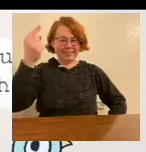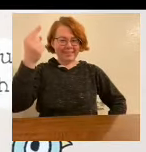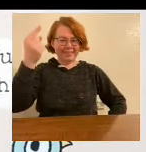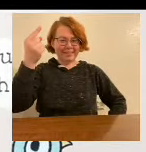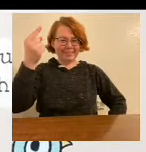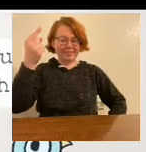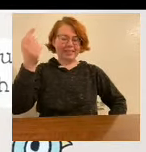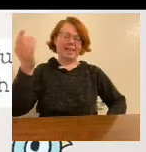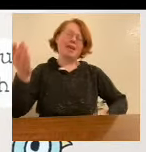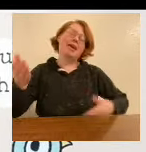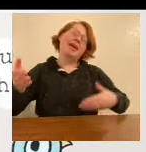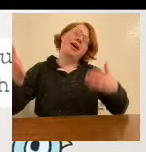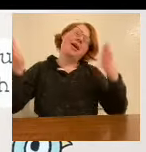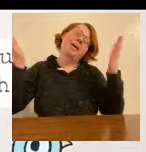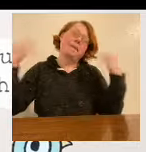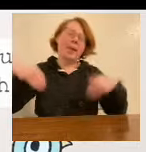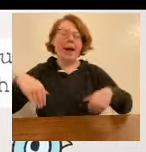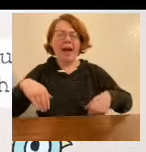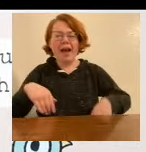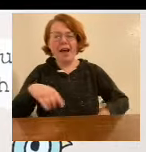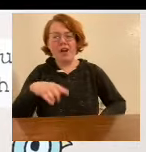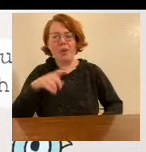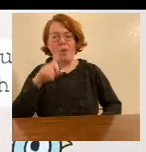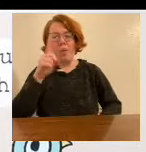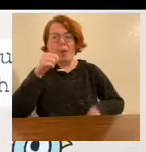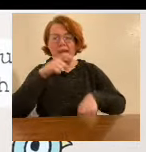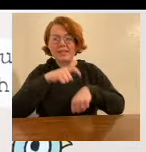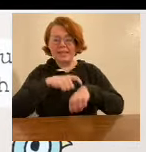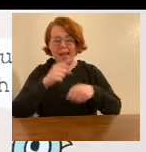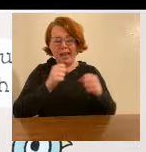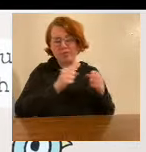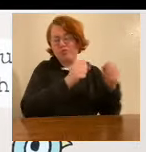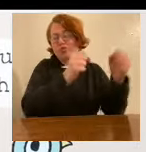Come on. Just once around the block.